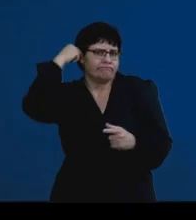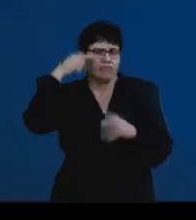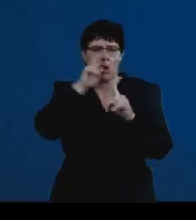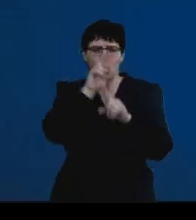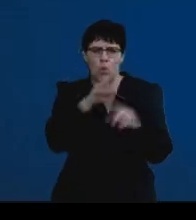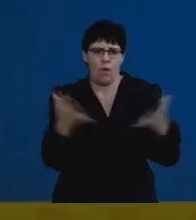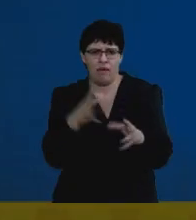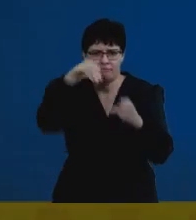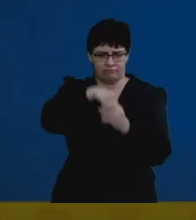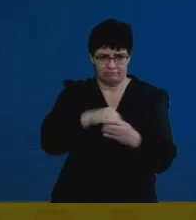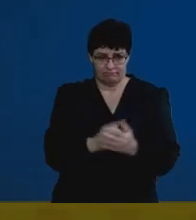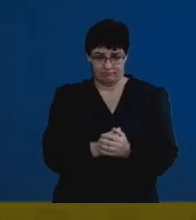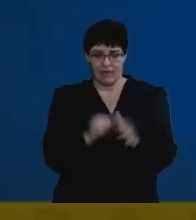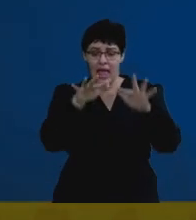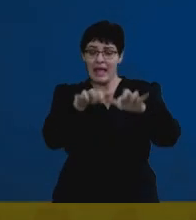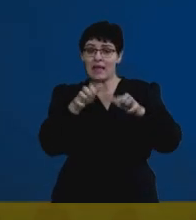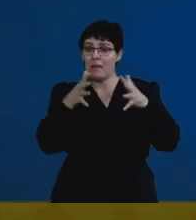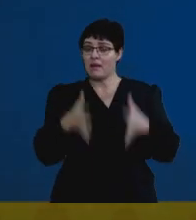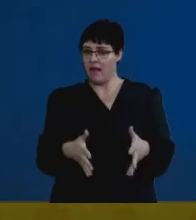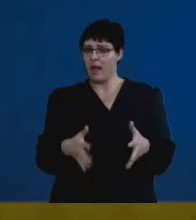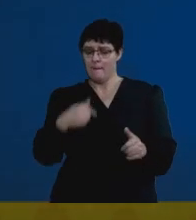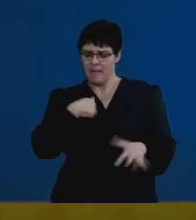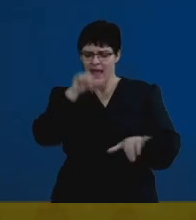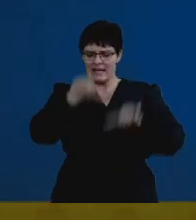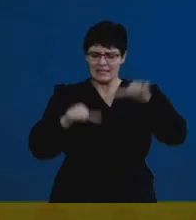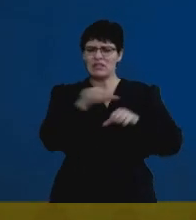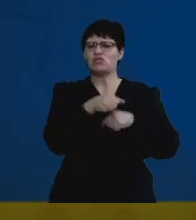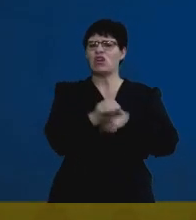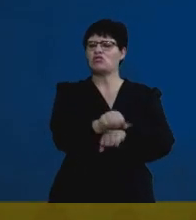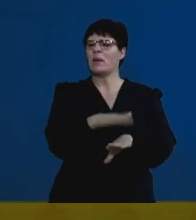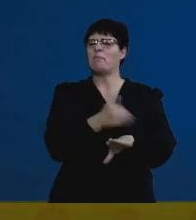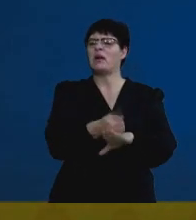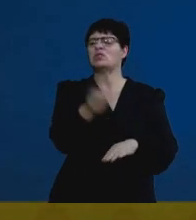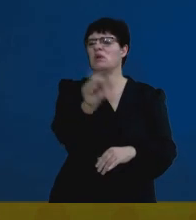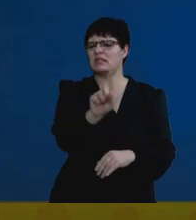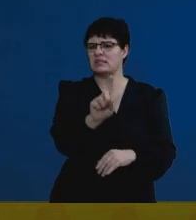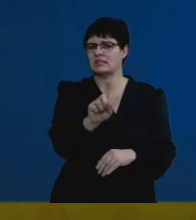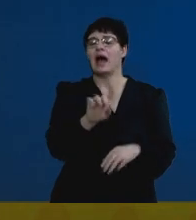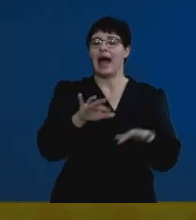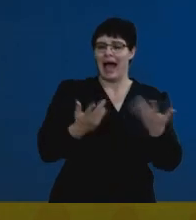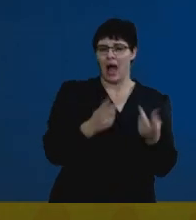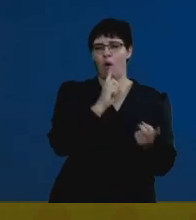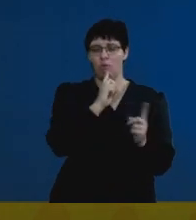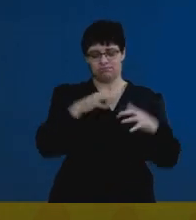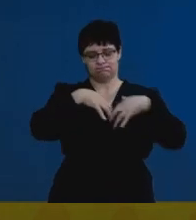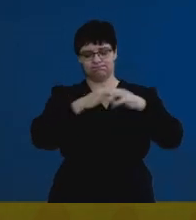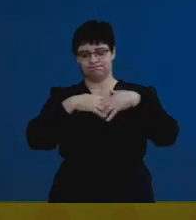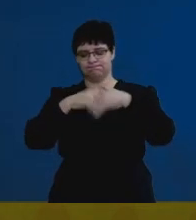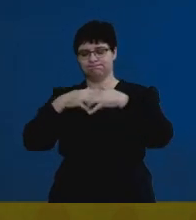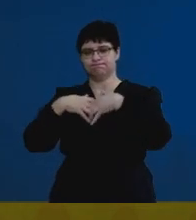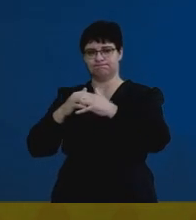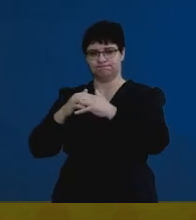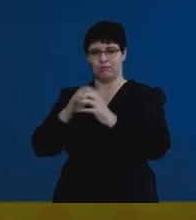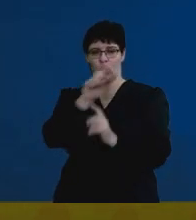examiner is basing his assessment strategy on the way these questions are set will be